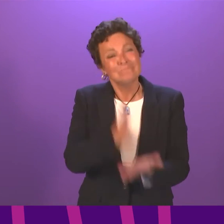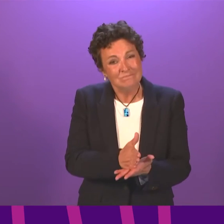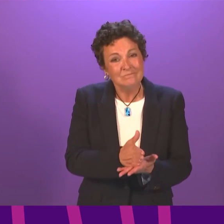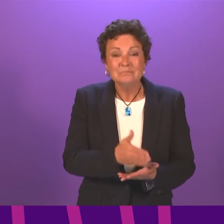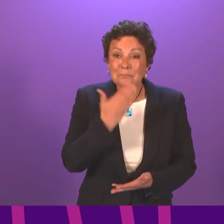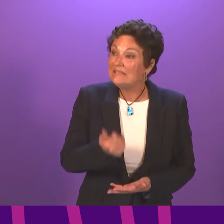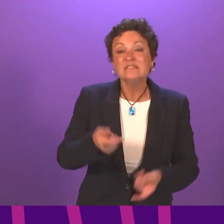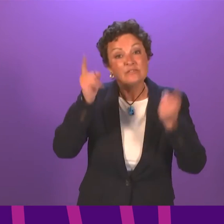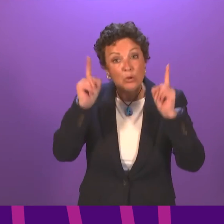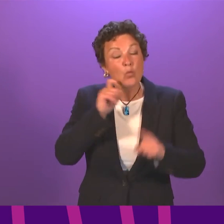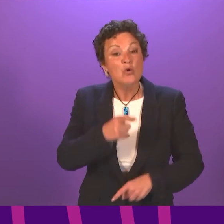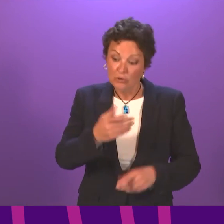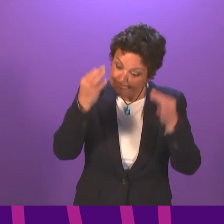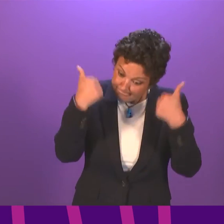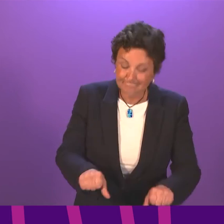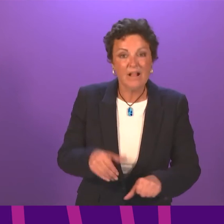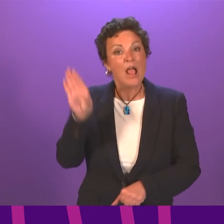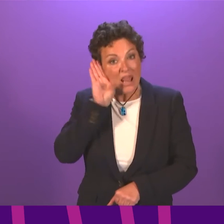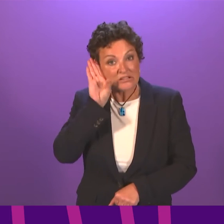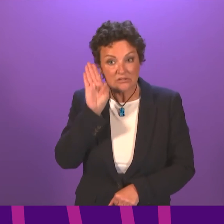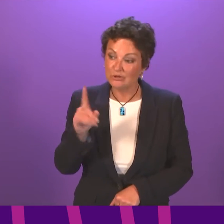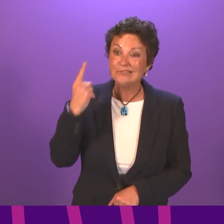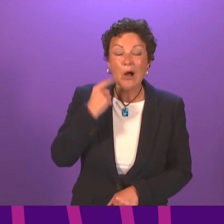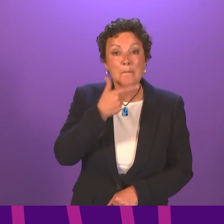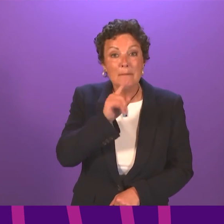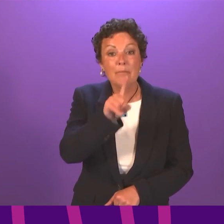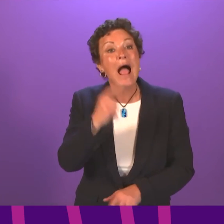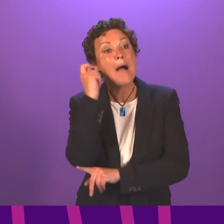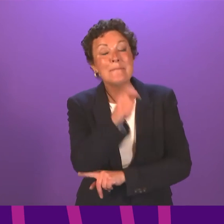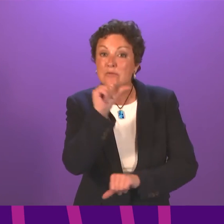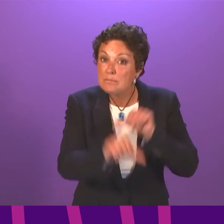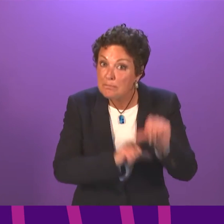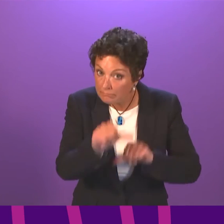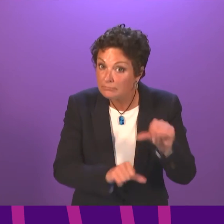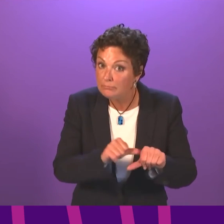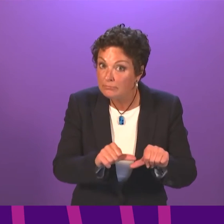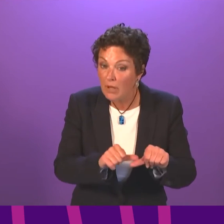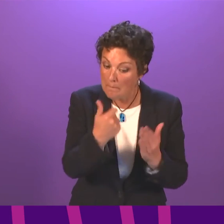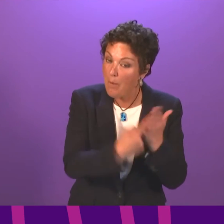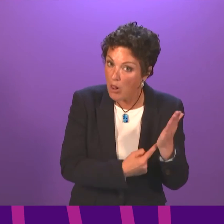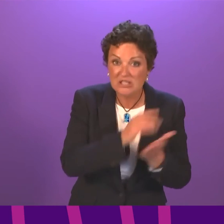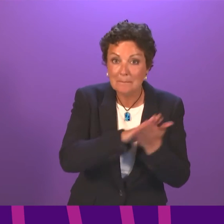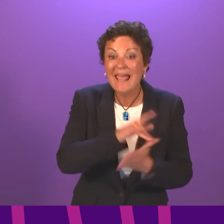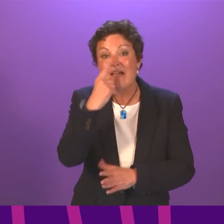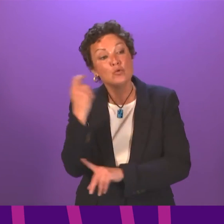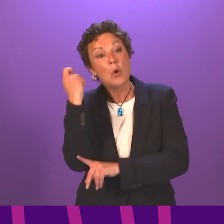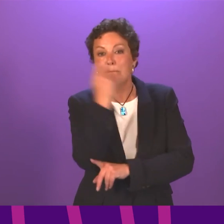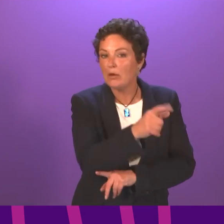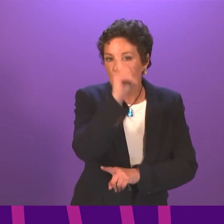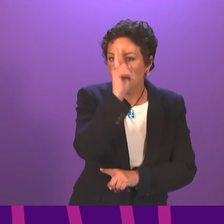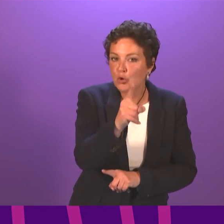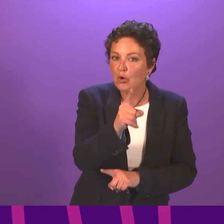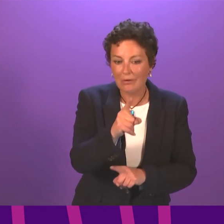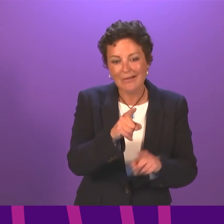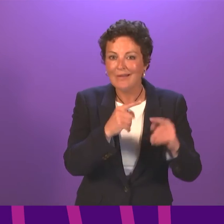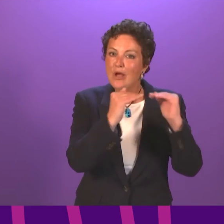Scotland's young people and introduce a no-detriment appeals policy and make personal circumstances part of the appeals criteria? Or will